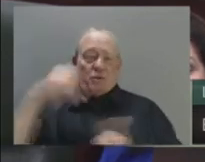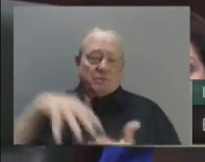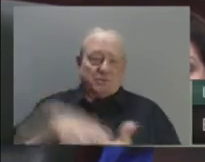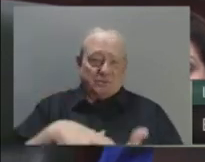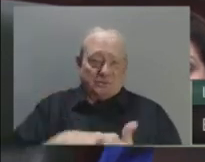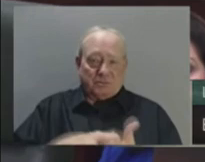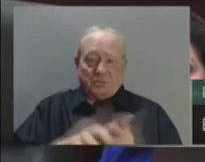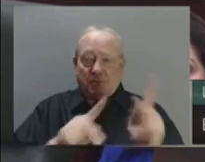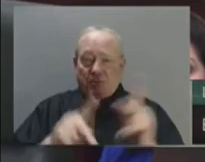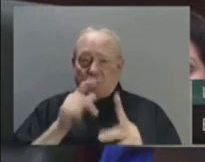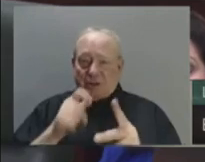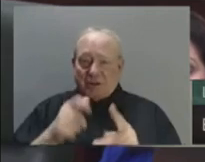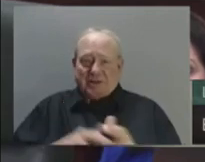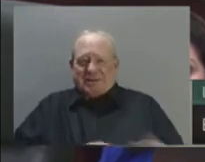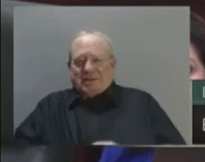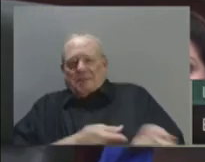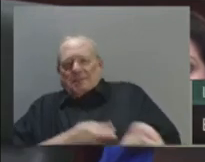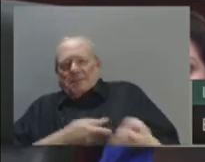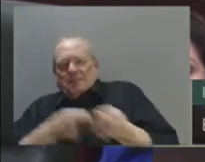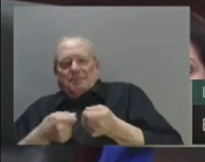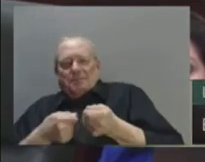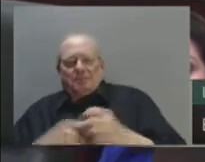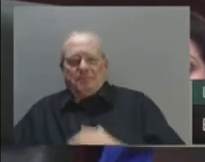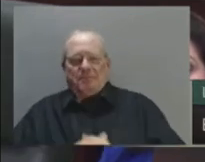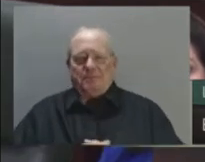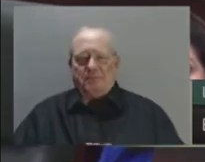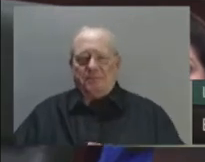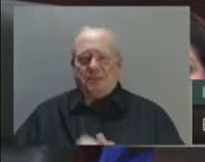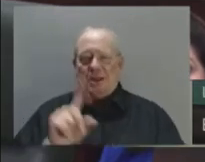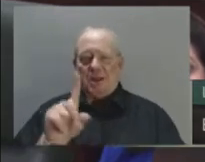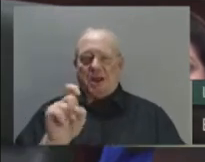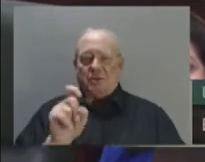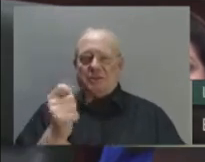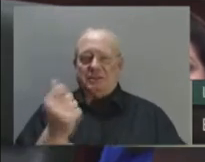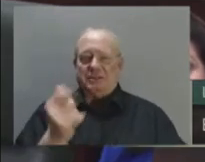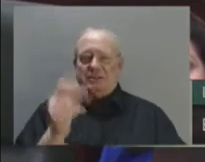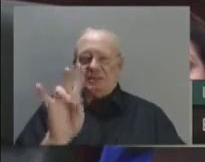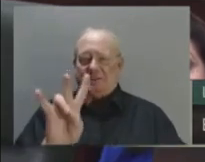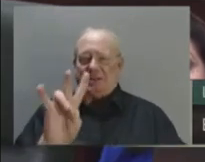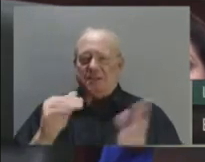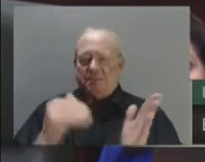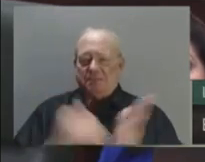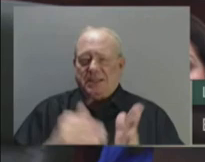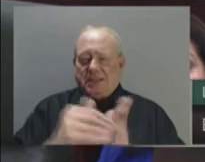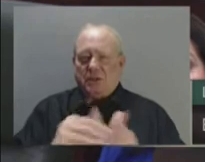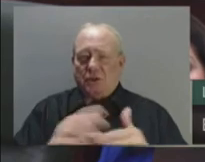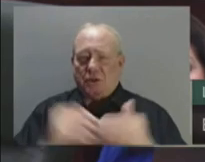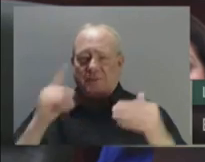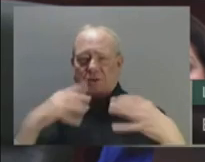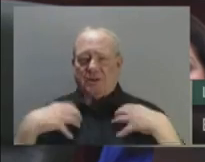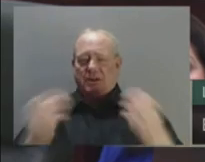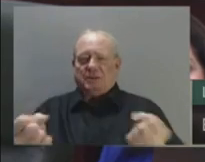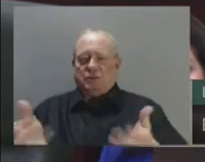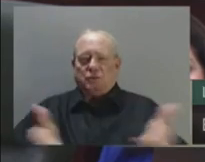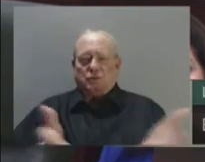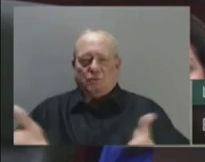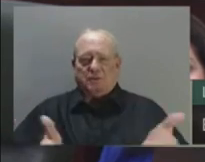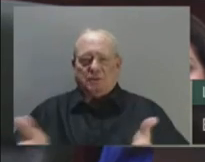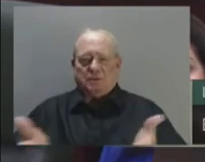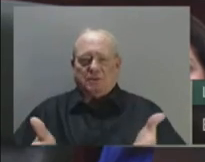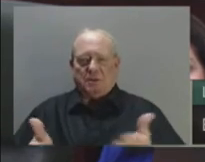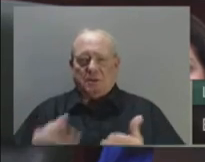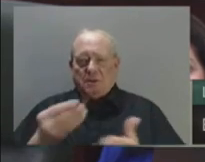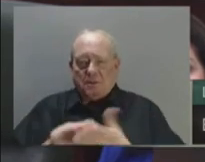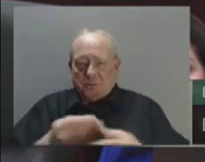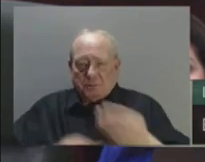for youth across the province. Budget 23 provides for three new addiction recovery communities. And